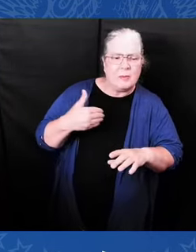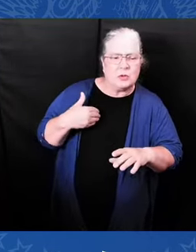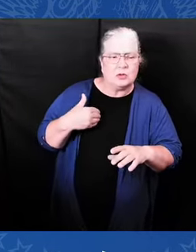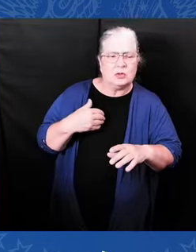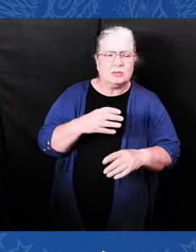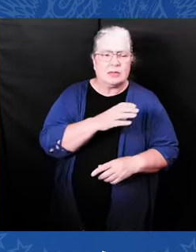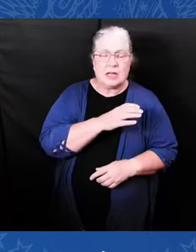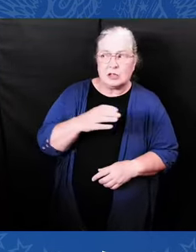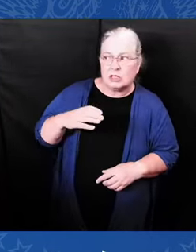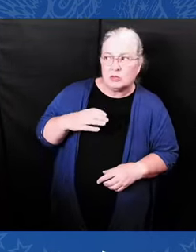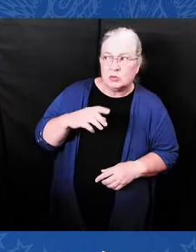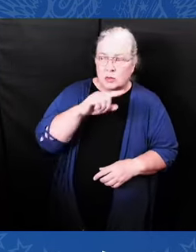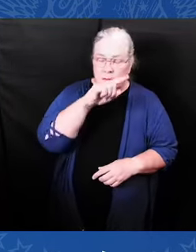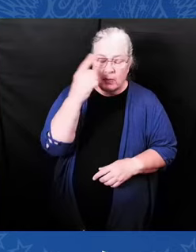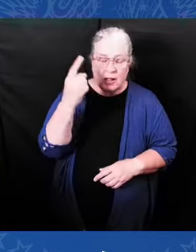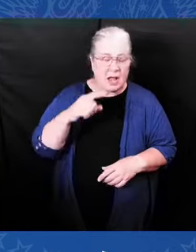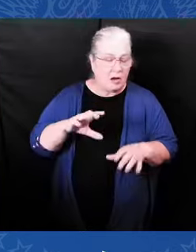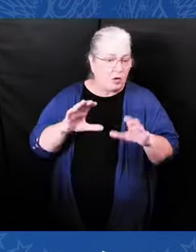Kamala Harris!